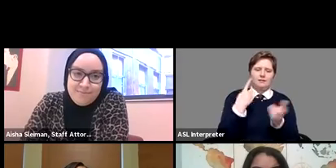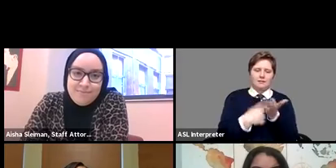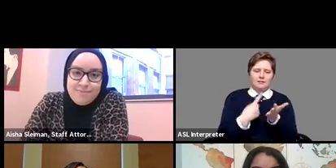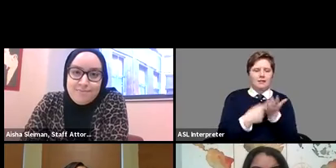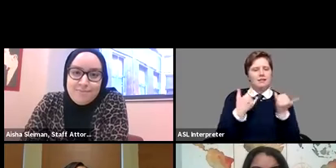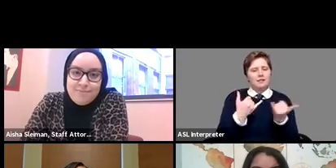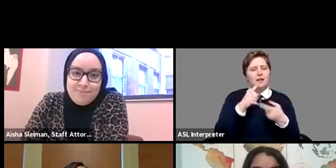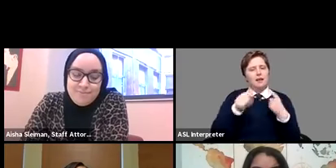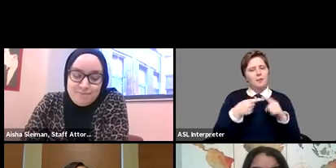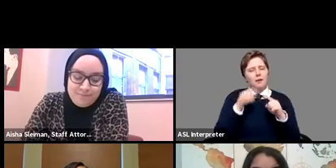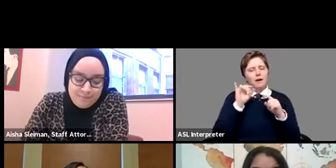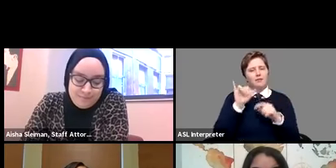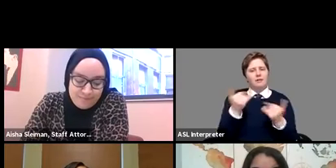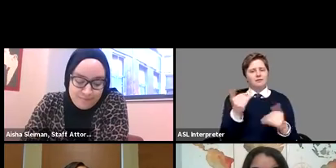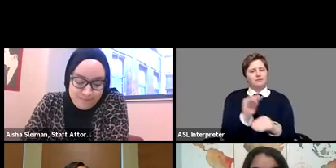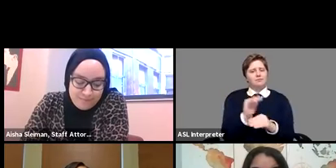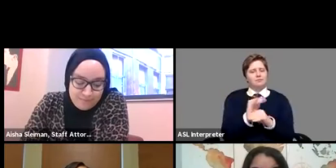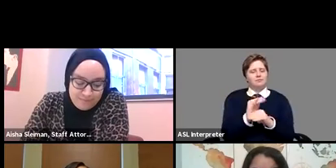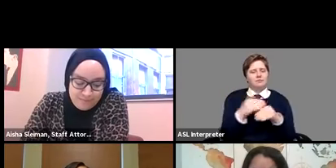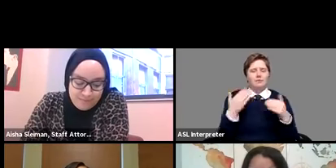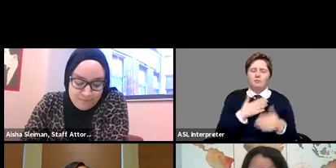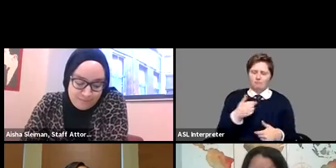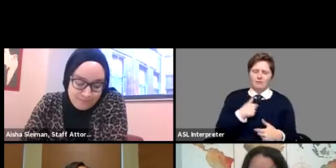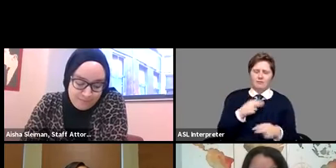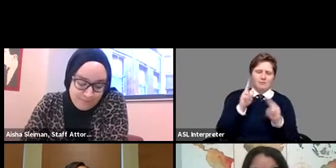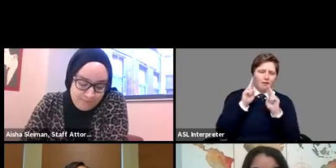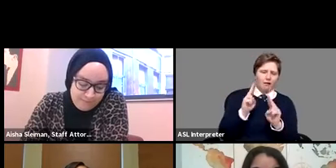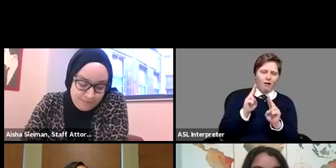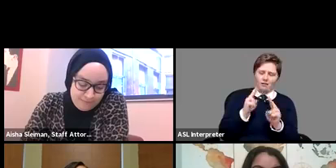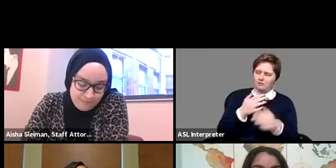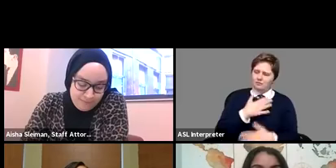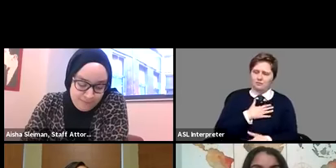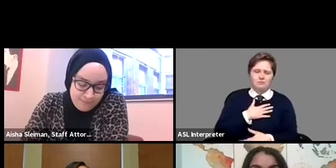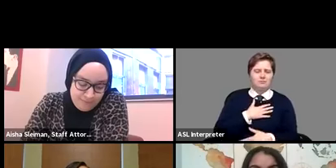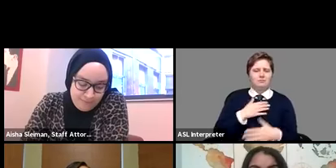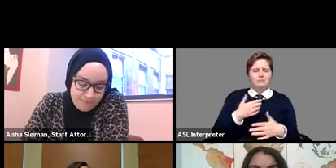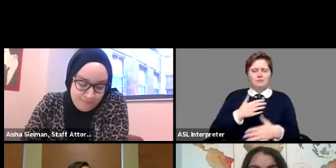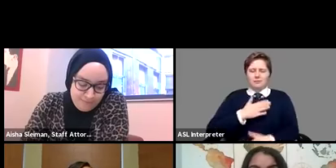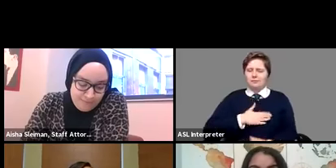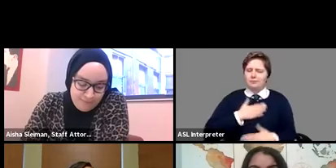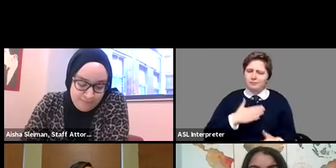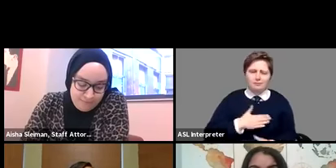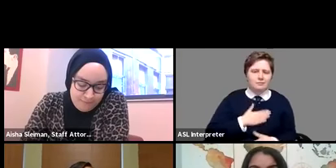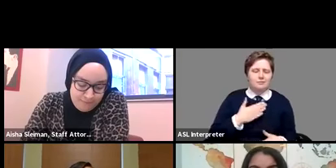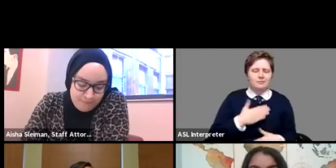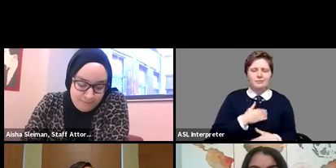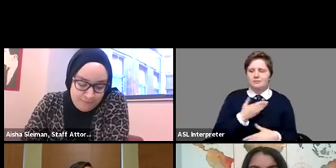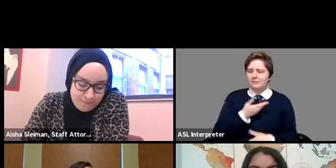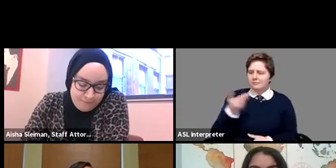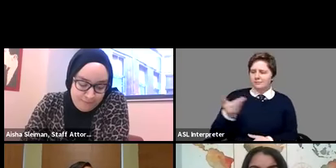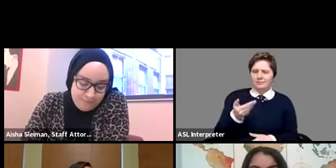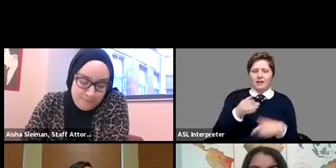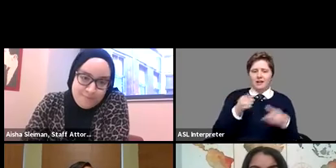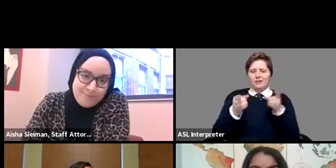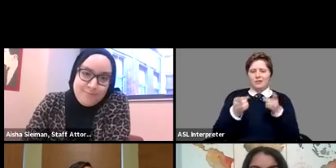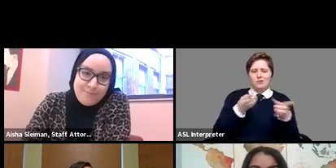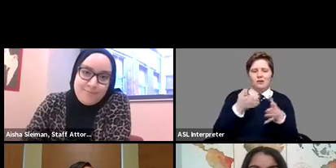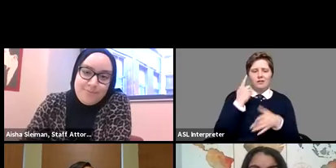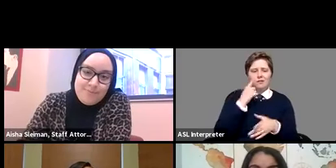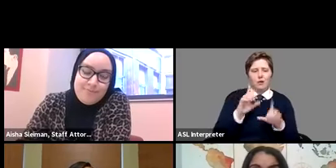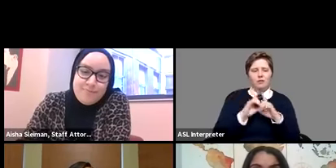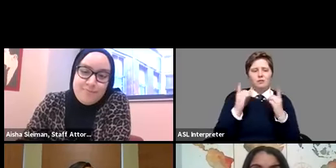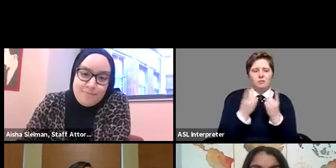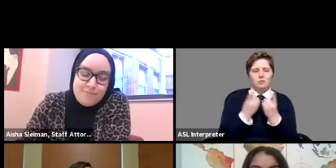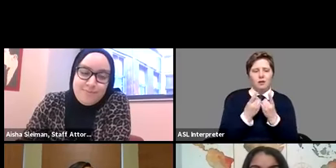about that this evening and it is my honor and my distinct pleasure to have with us the director of the department